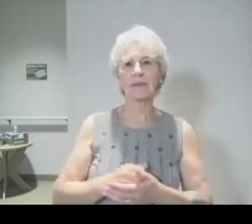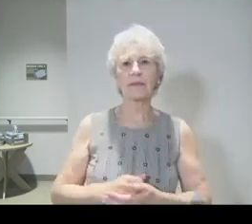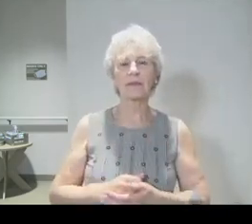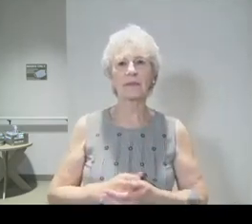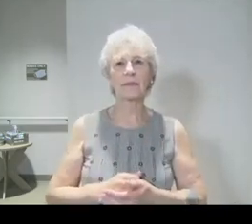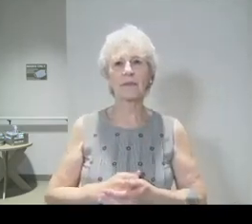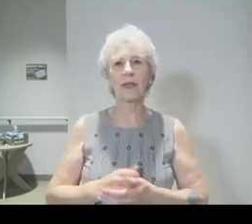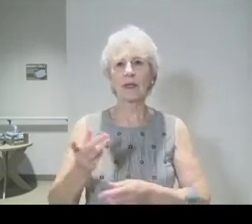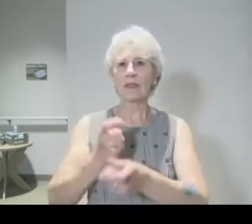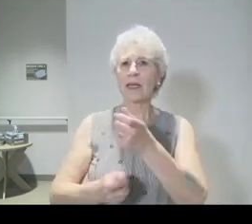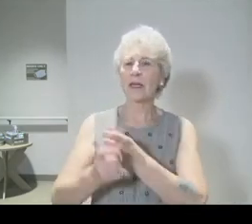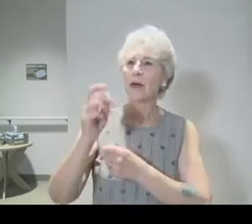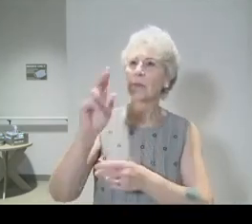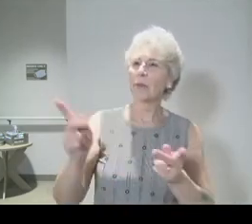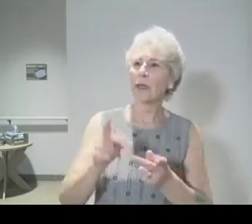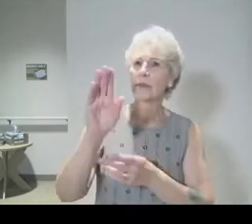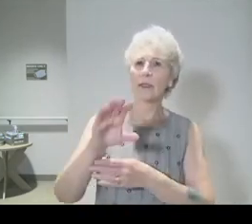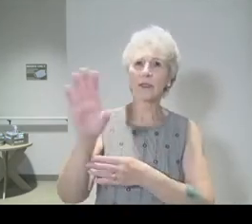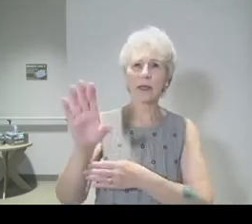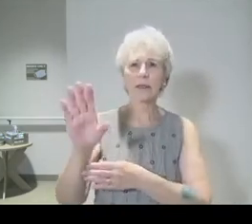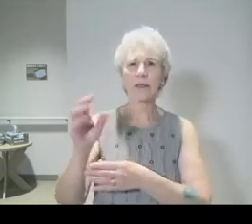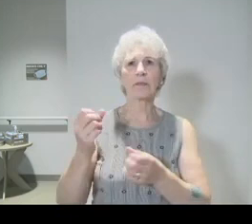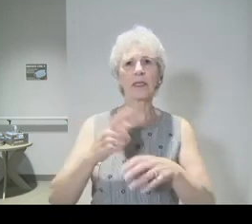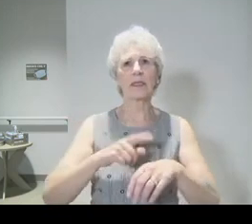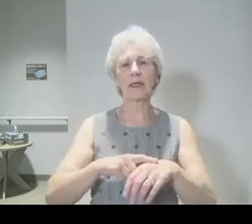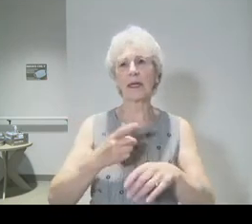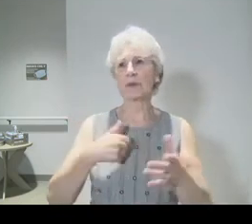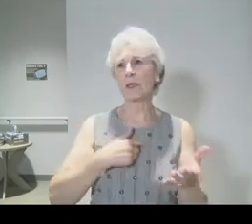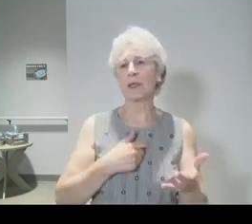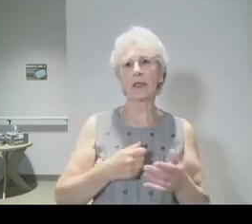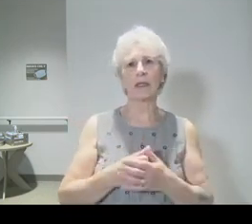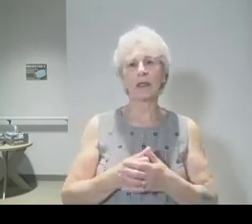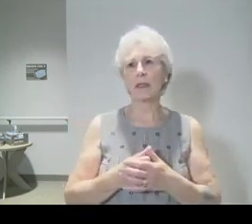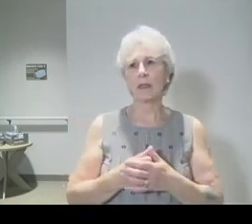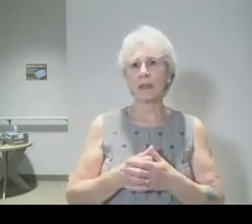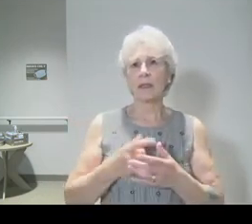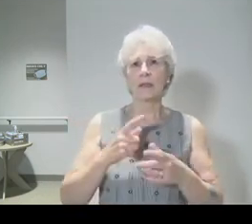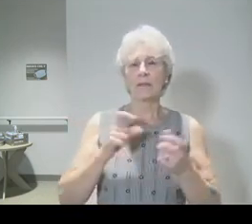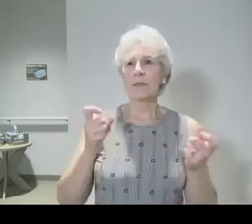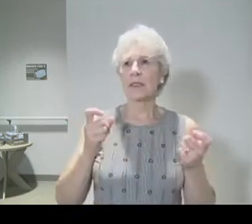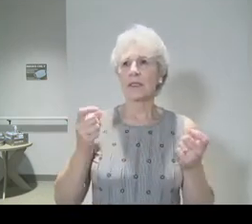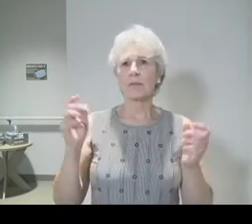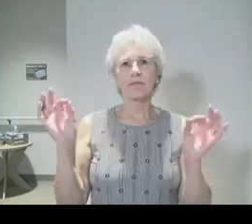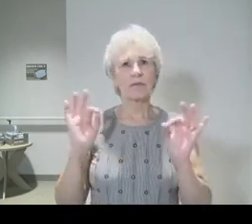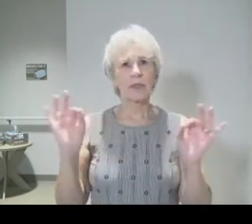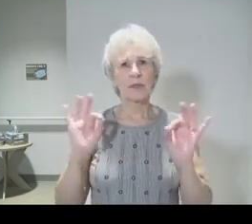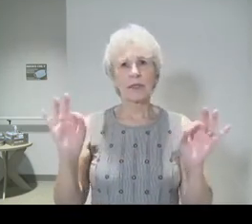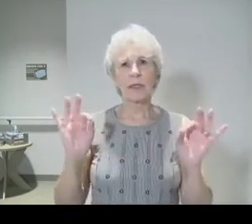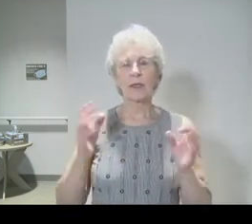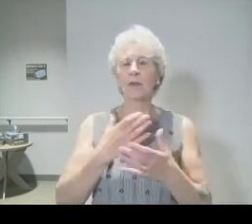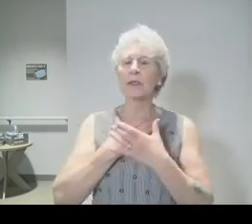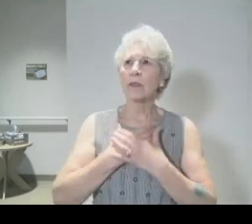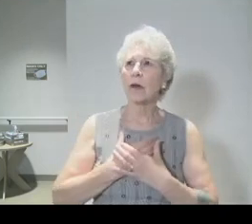cross. We know we sometimes take you for granted. We do not want to do this. We long for when every